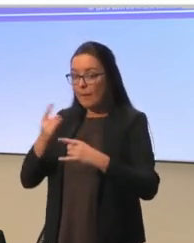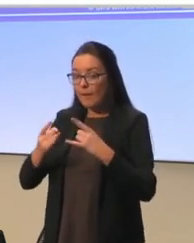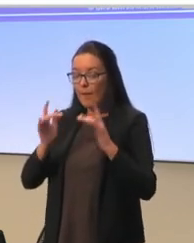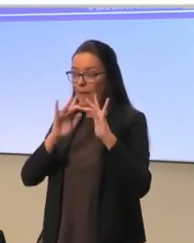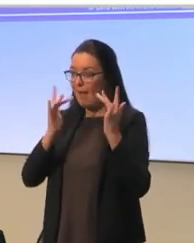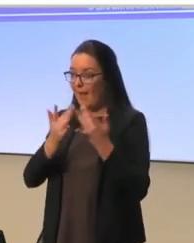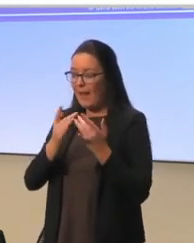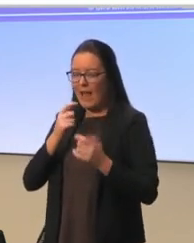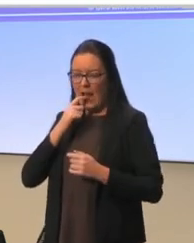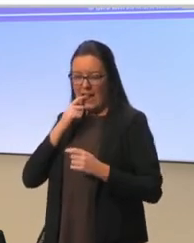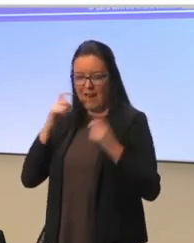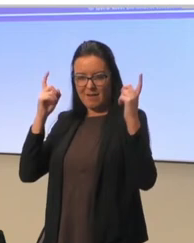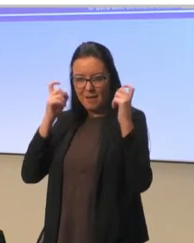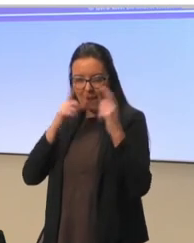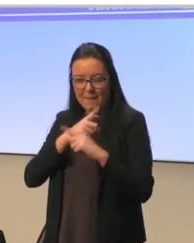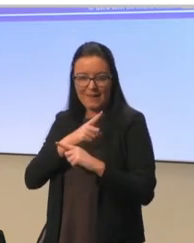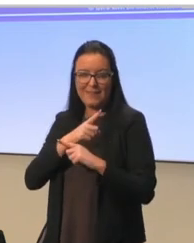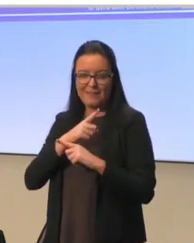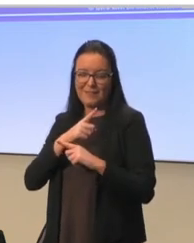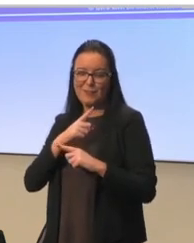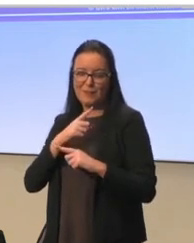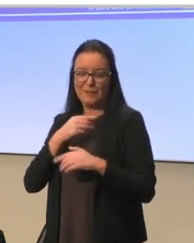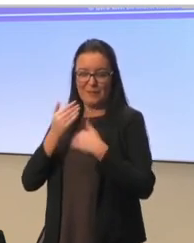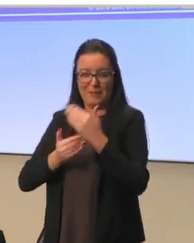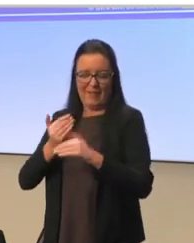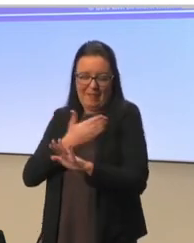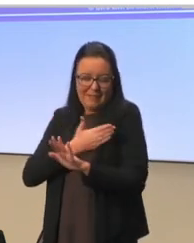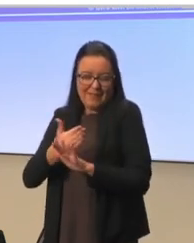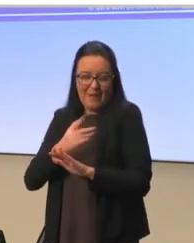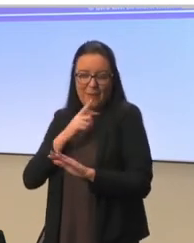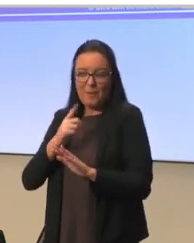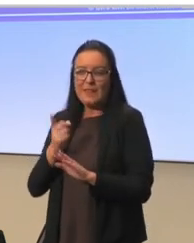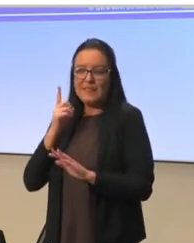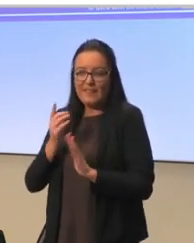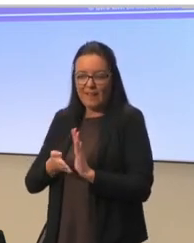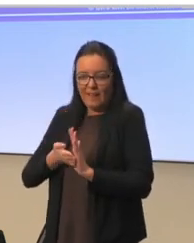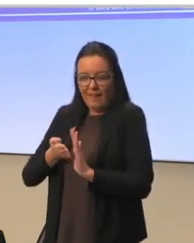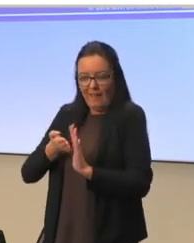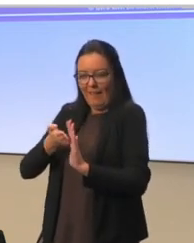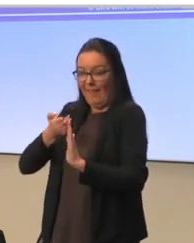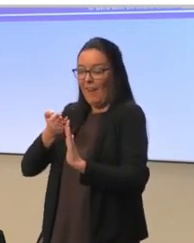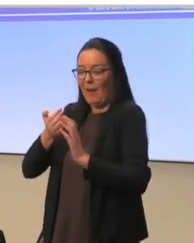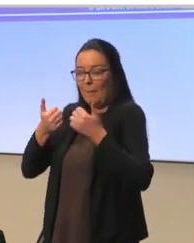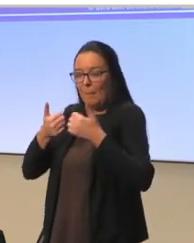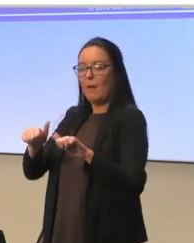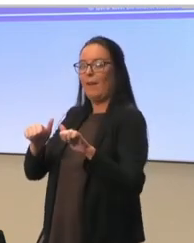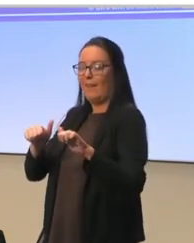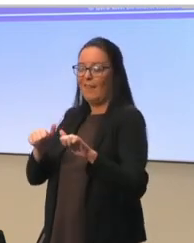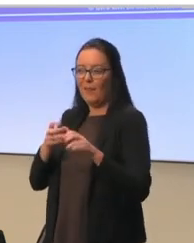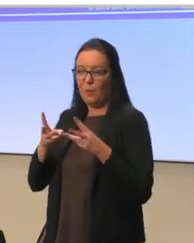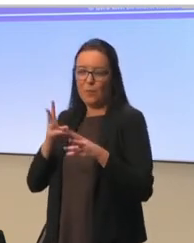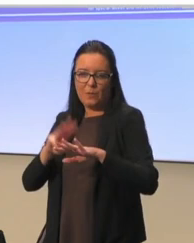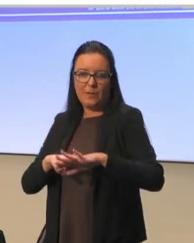complicated organizational thing in the beginning, but it really worked out. We were very worried it wouldn't work out, because, you know, you had to